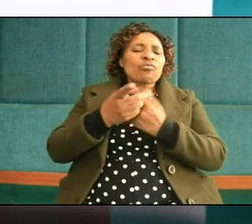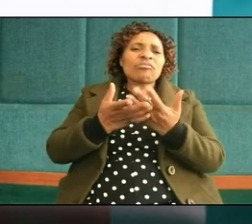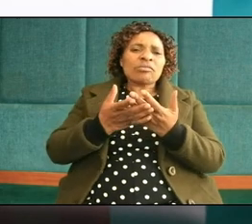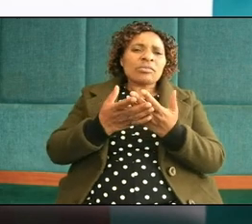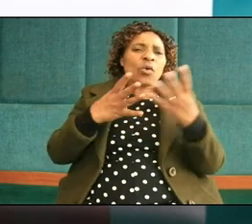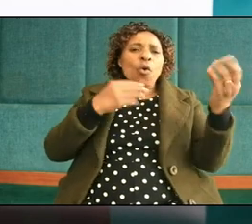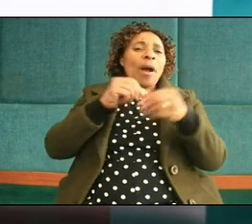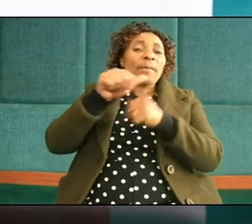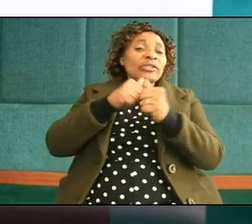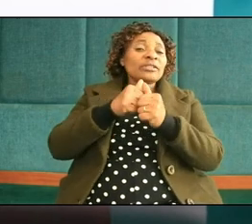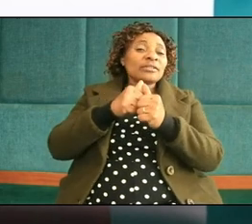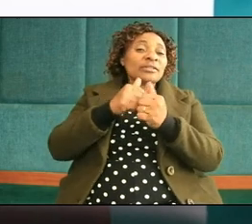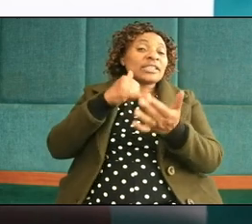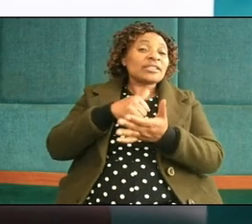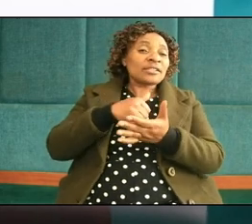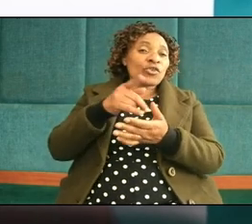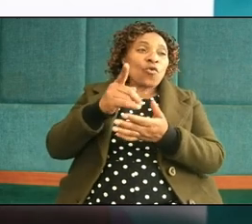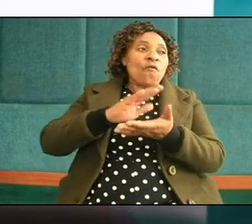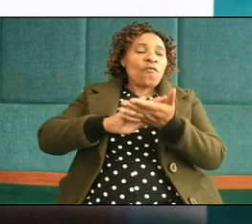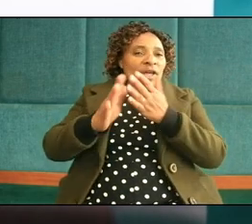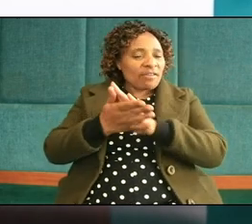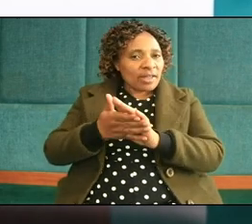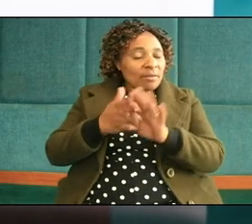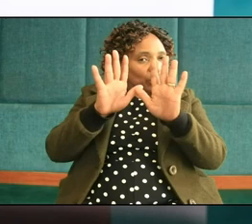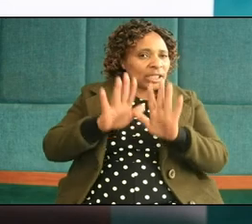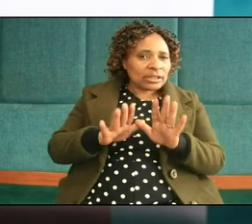is forgiveness important